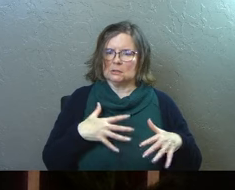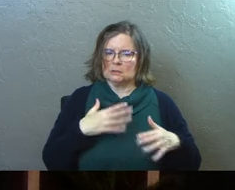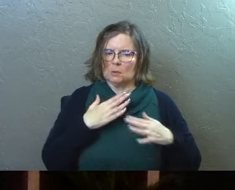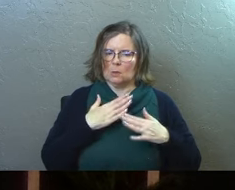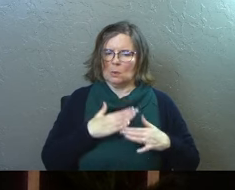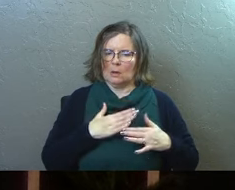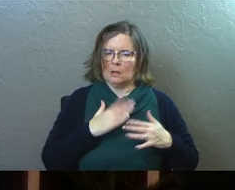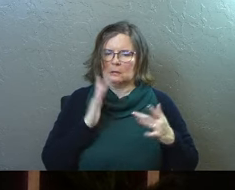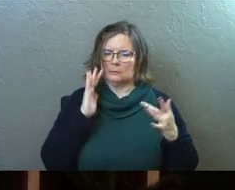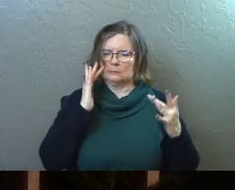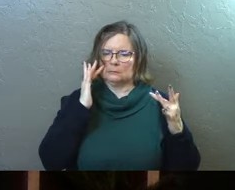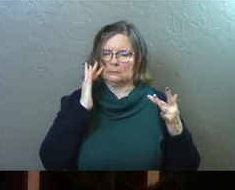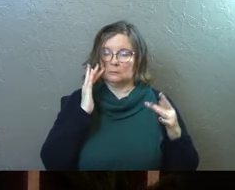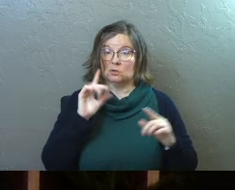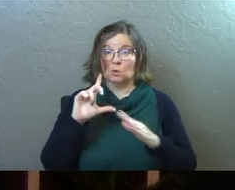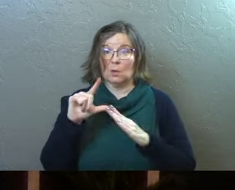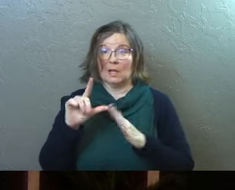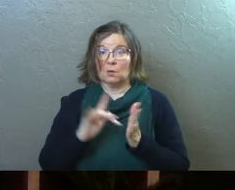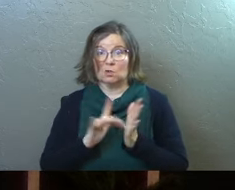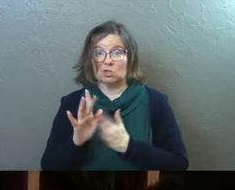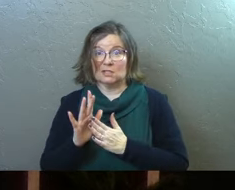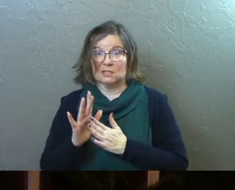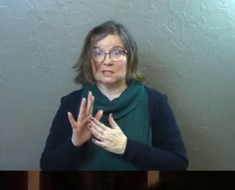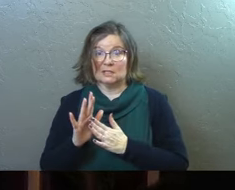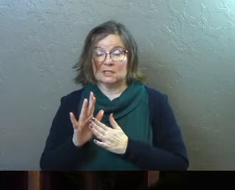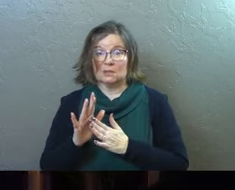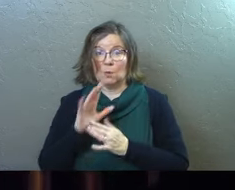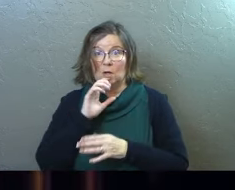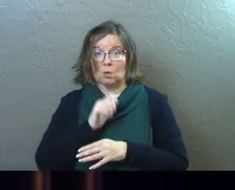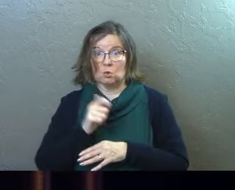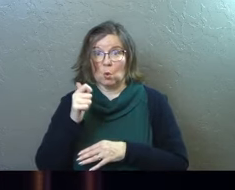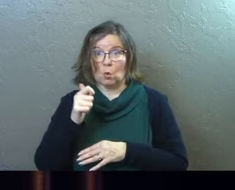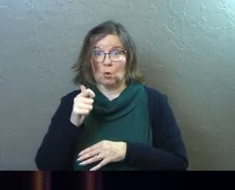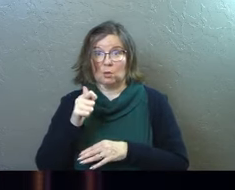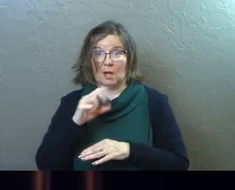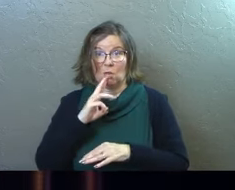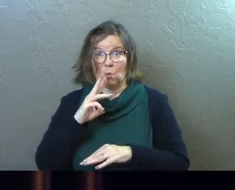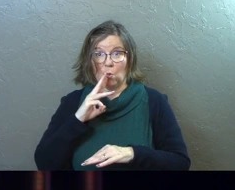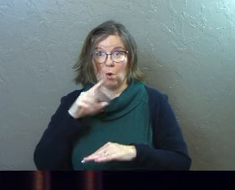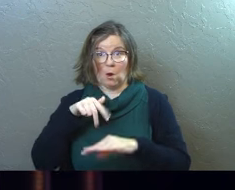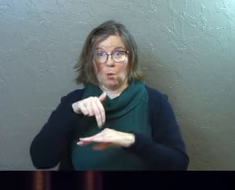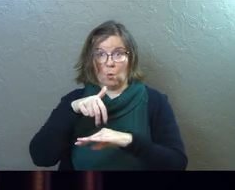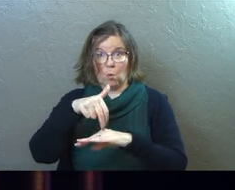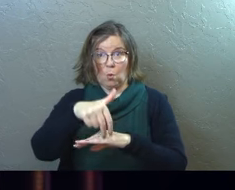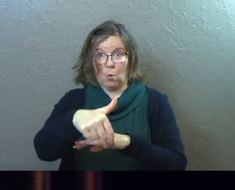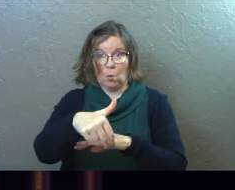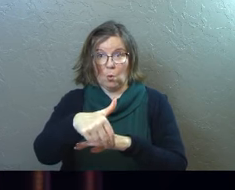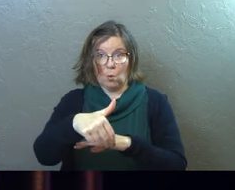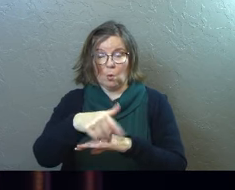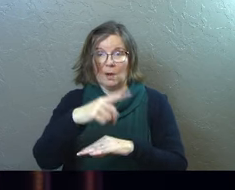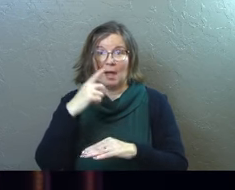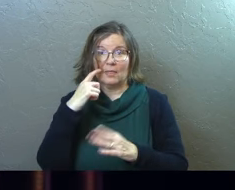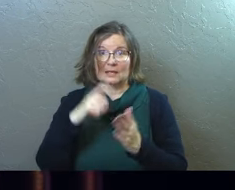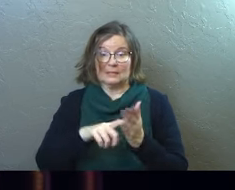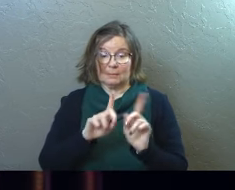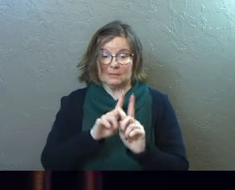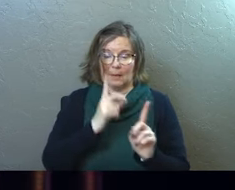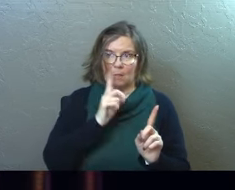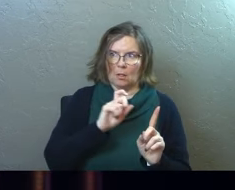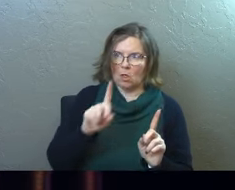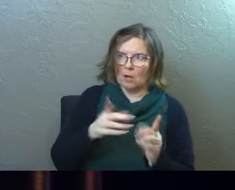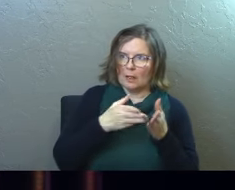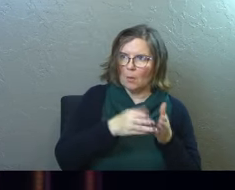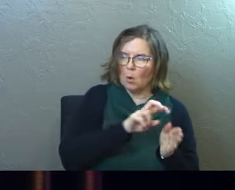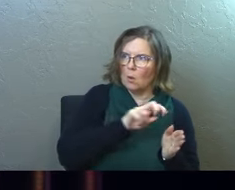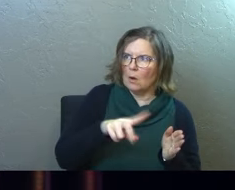Later, when Jesus is older, he's going to walk on water. If you remember that scene. And one of those times the disciples look out and they think he's a